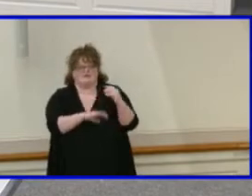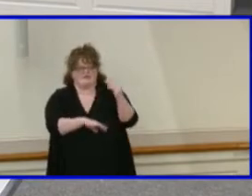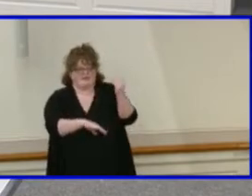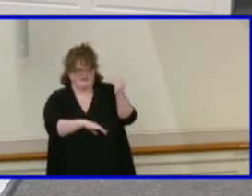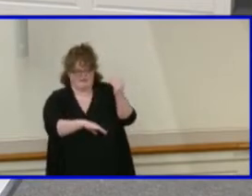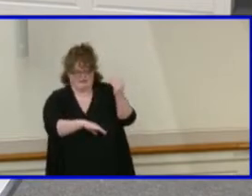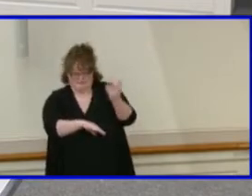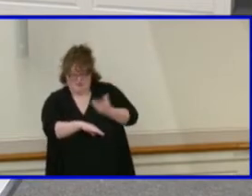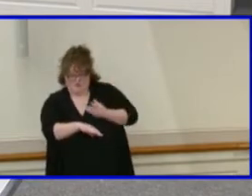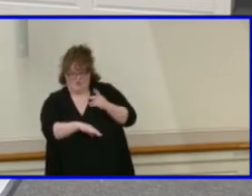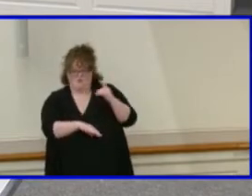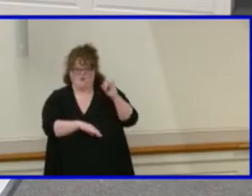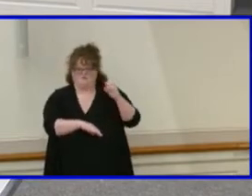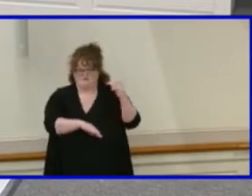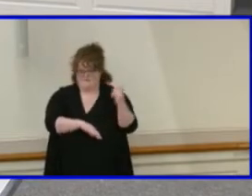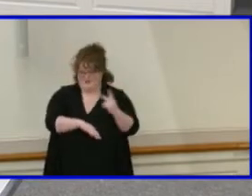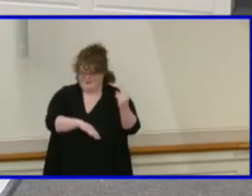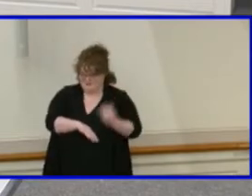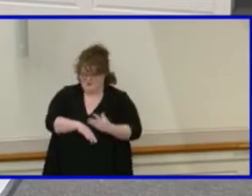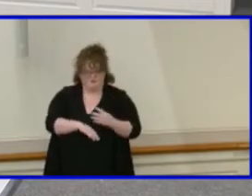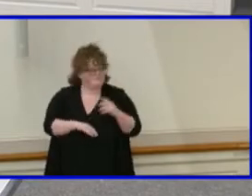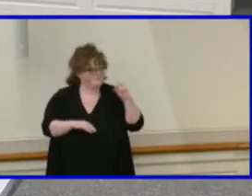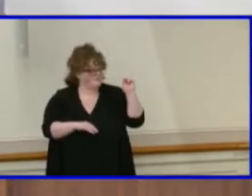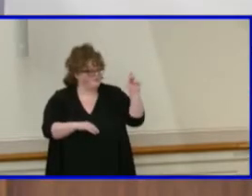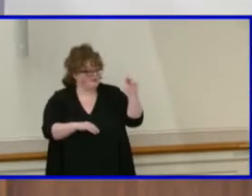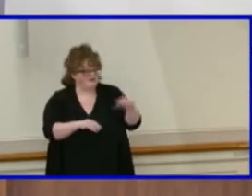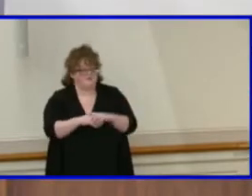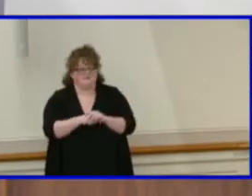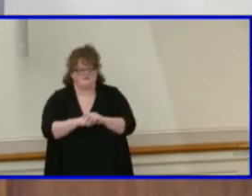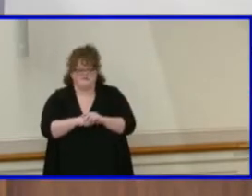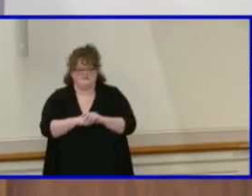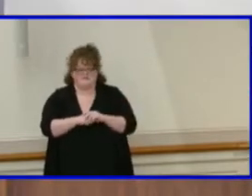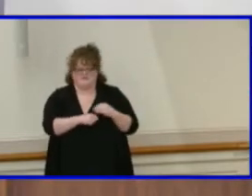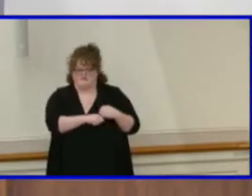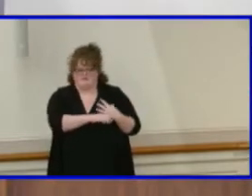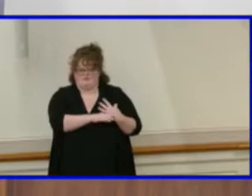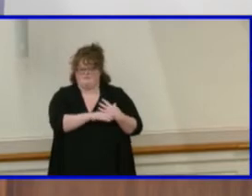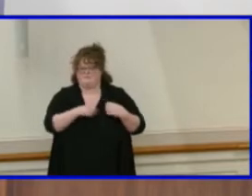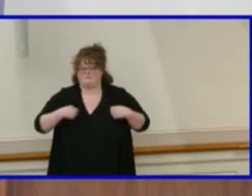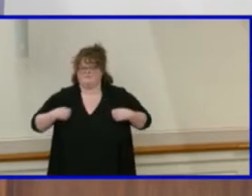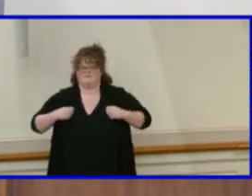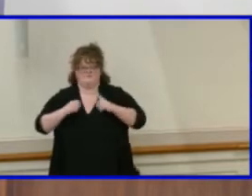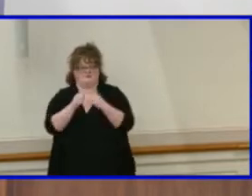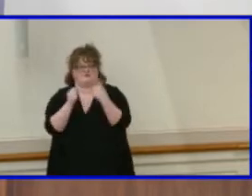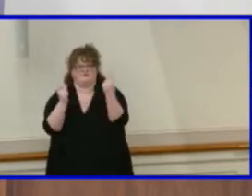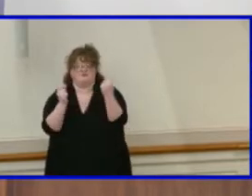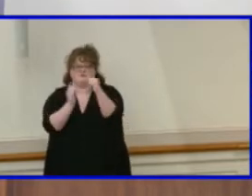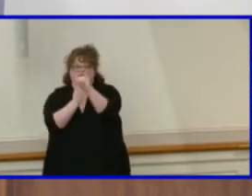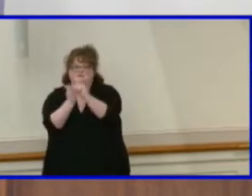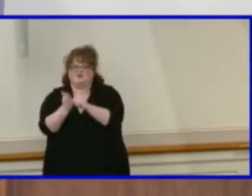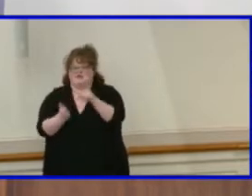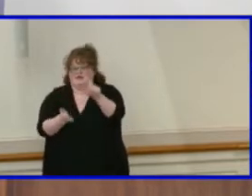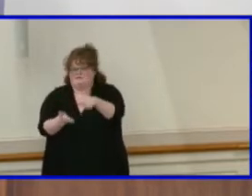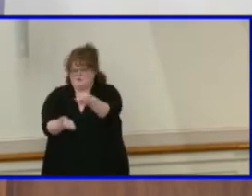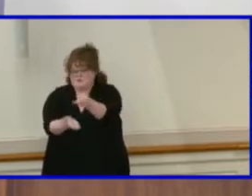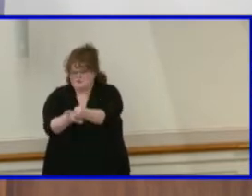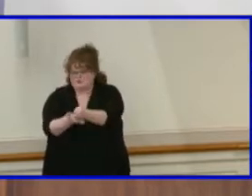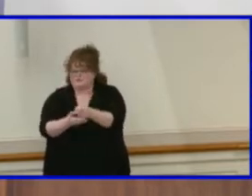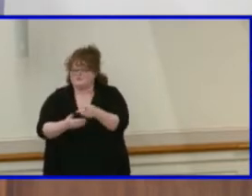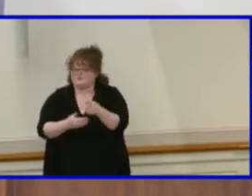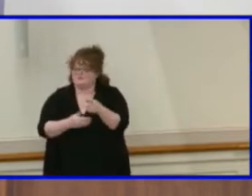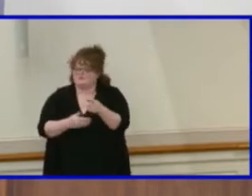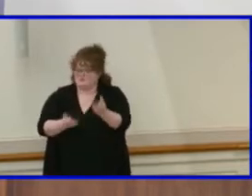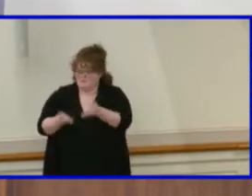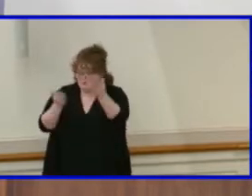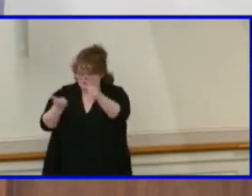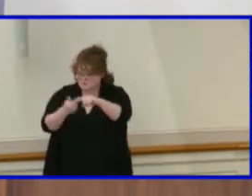return. The first item on our agenda is the approval of the agenda. Is there motion to approve the agenda?